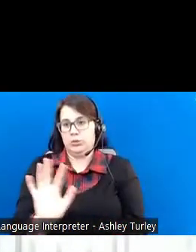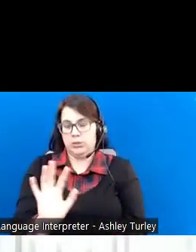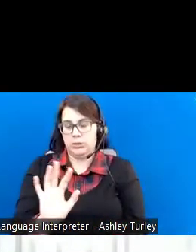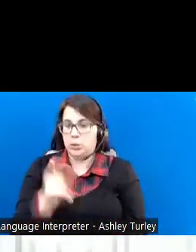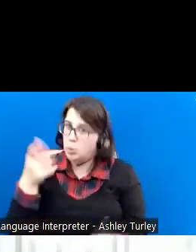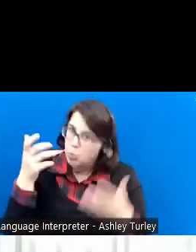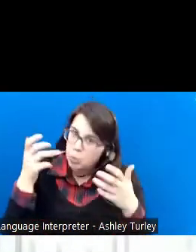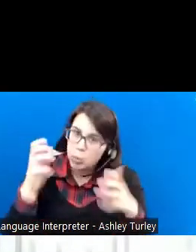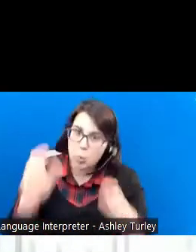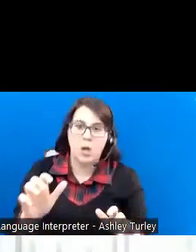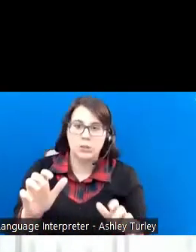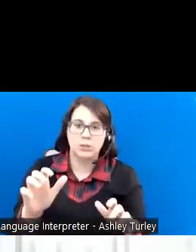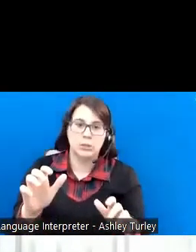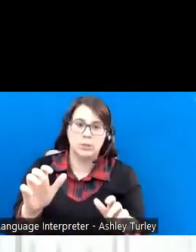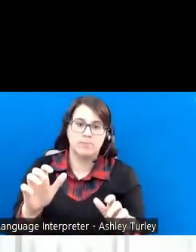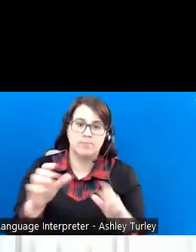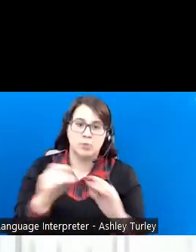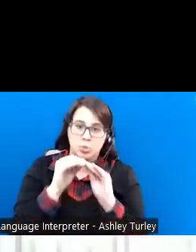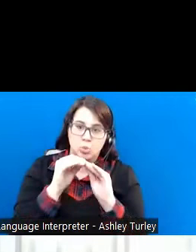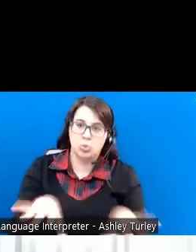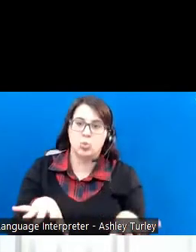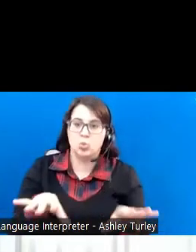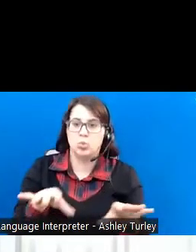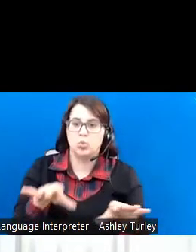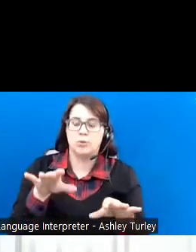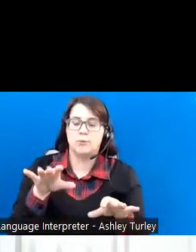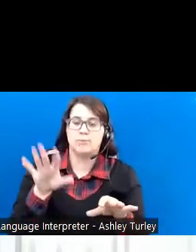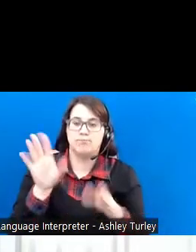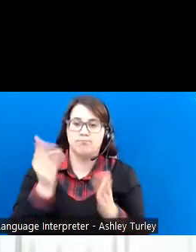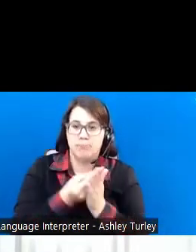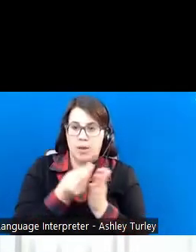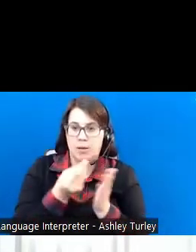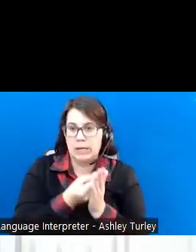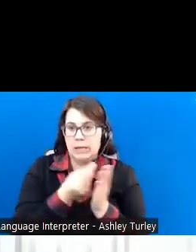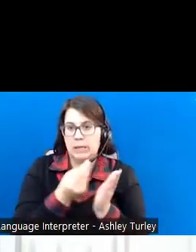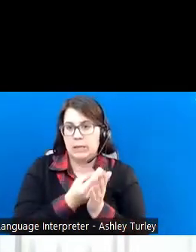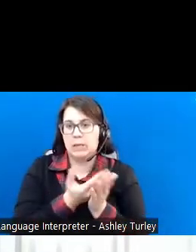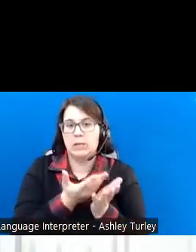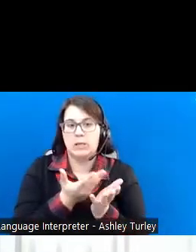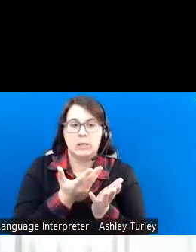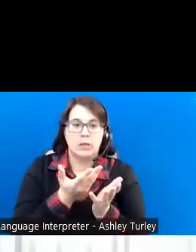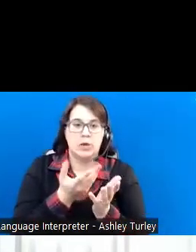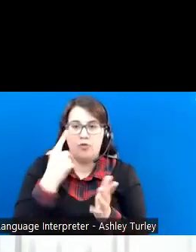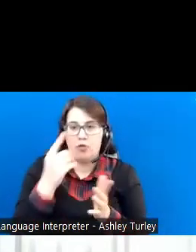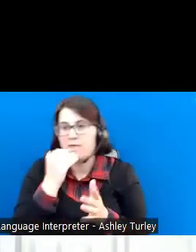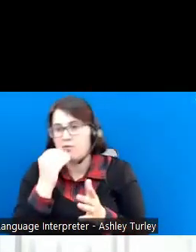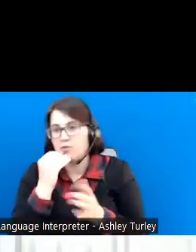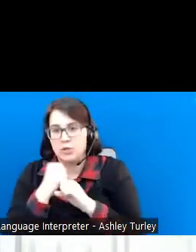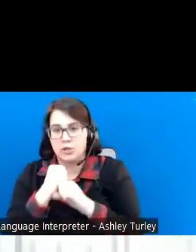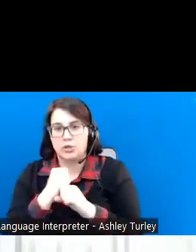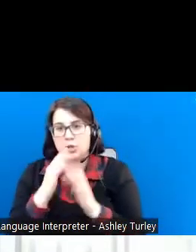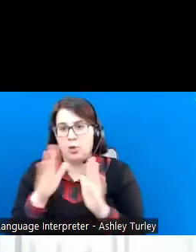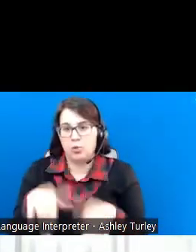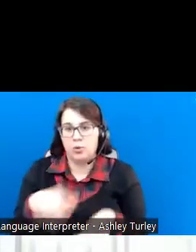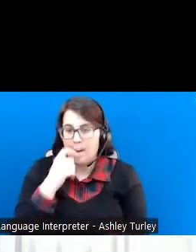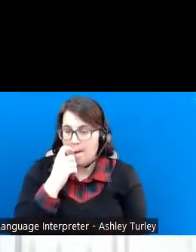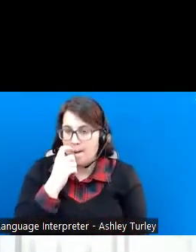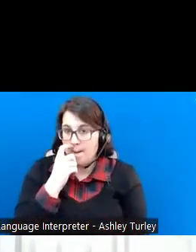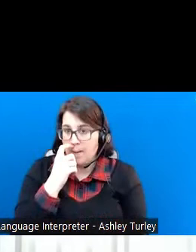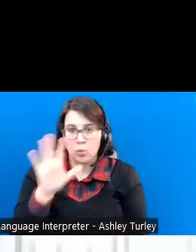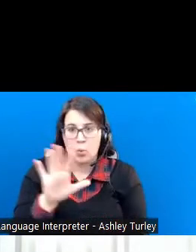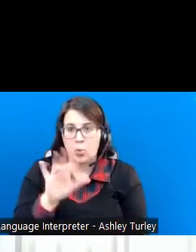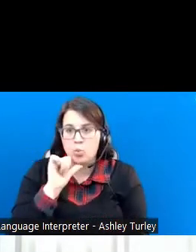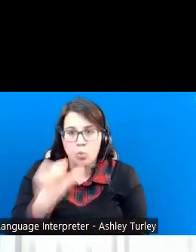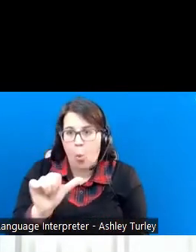don't want to lose your money for your food and shelter, so don't